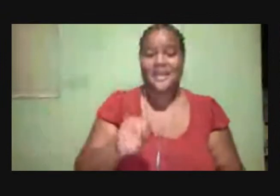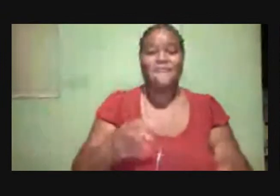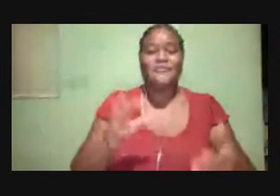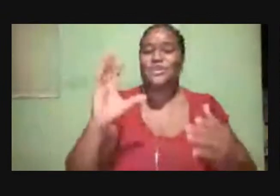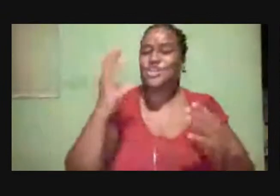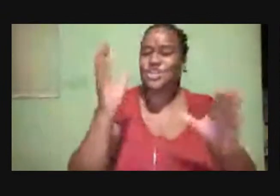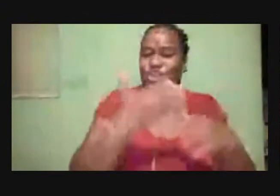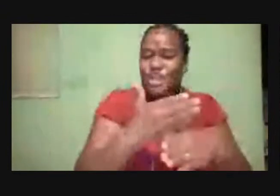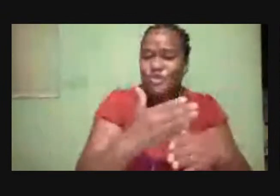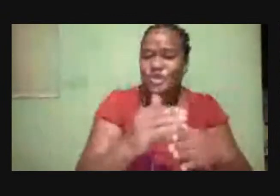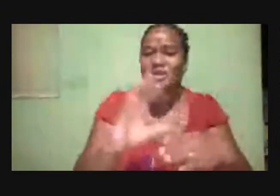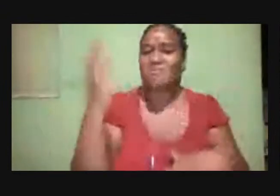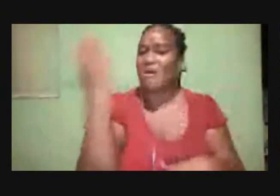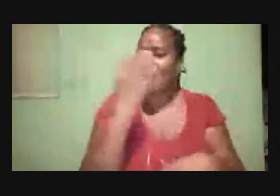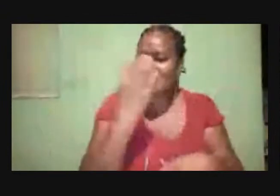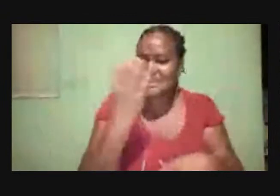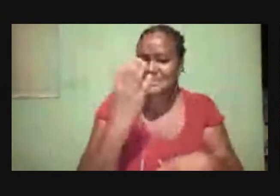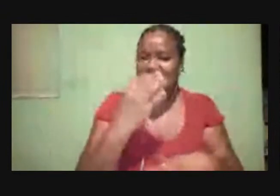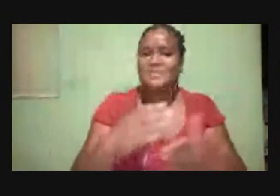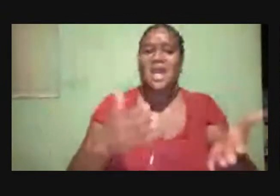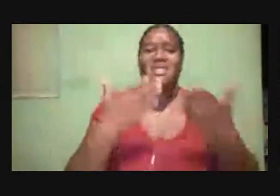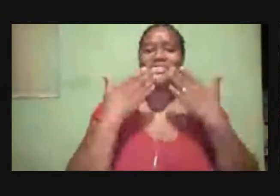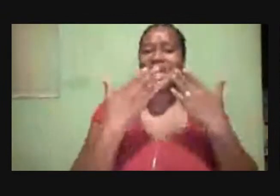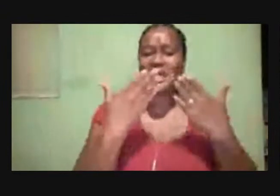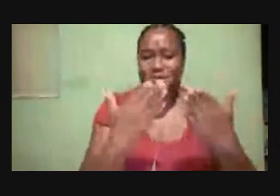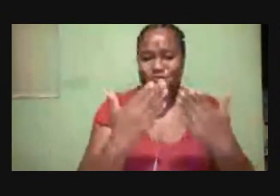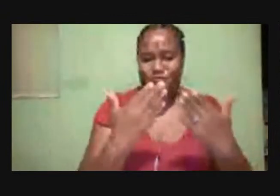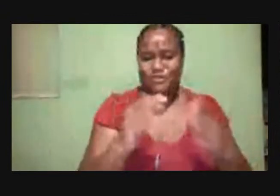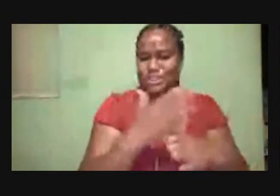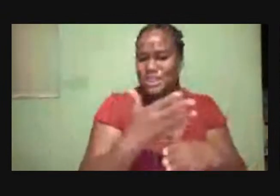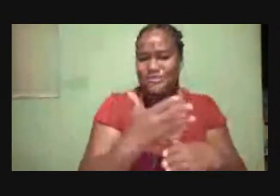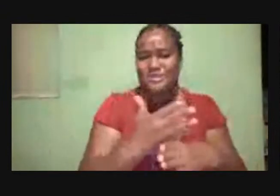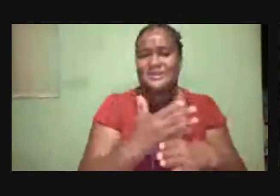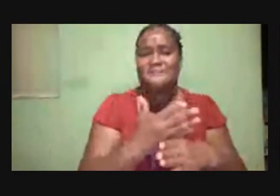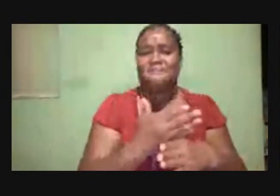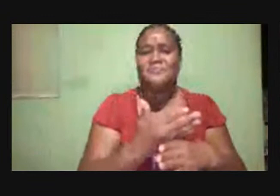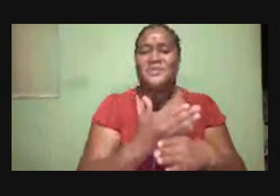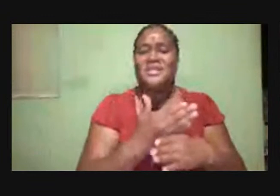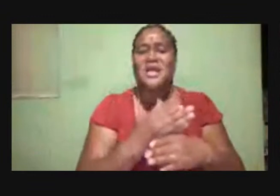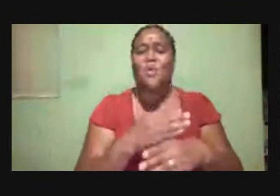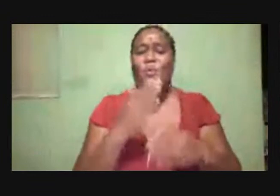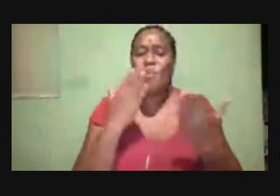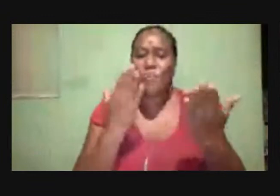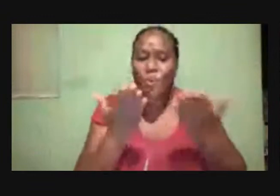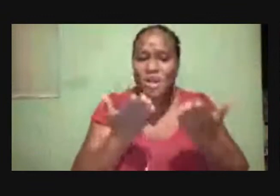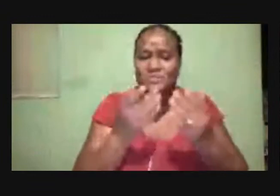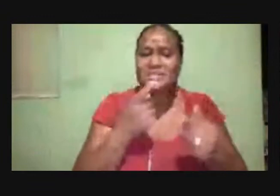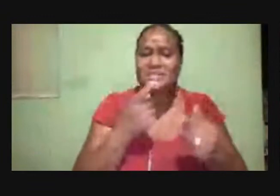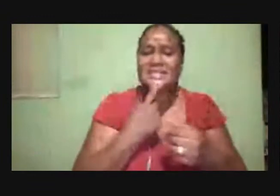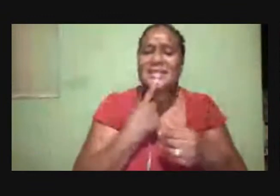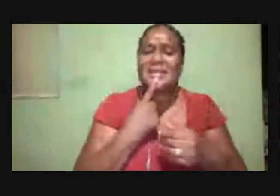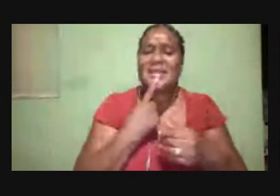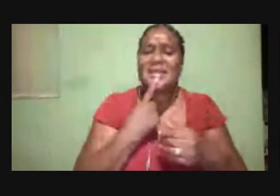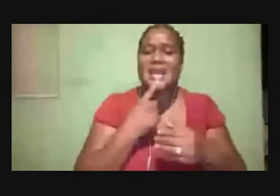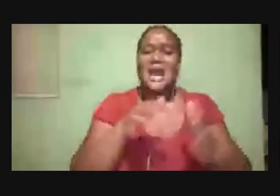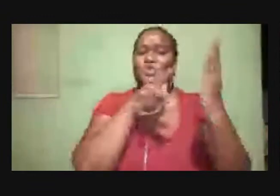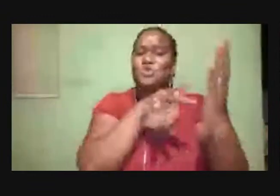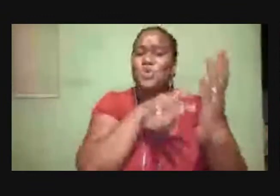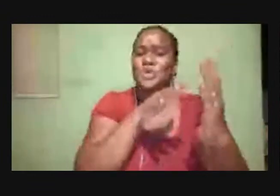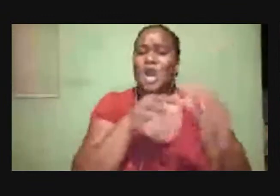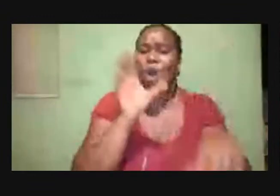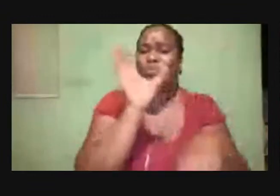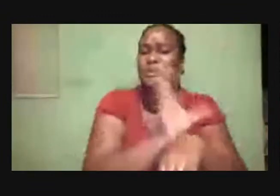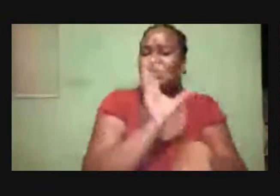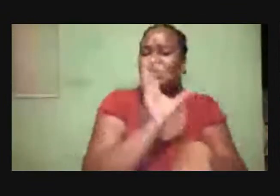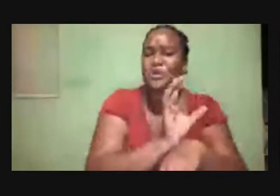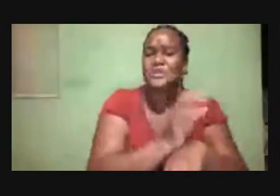I just want to say that For my doctoral program I studied how the church can minister